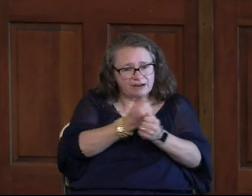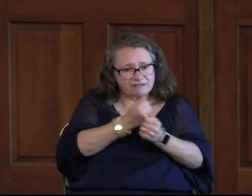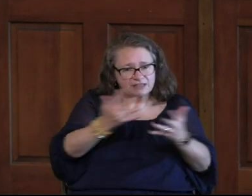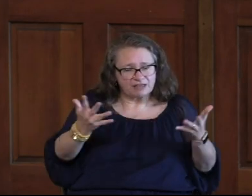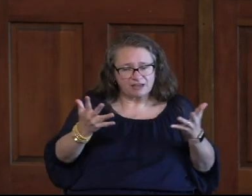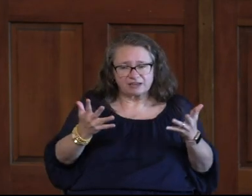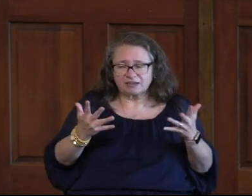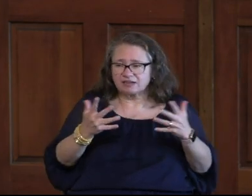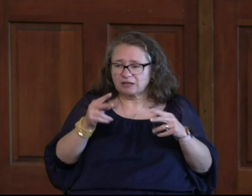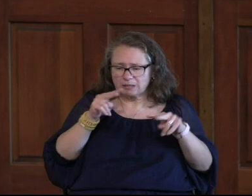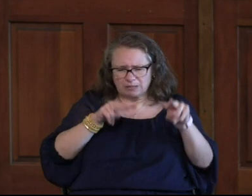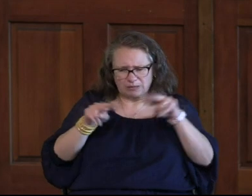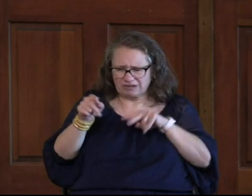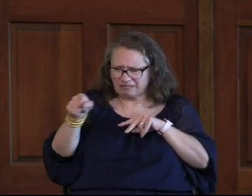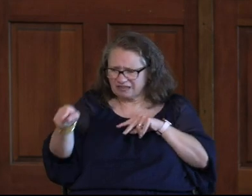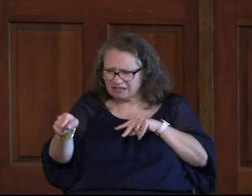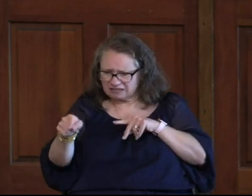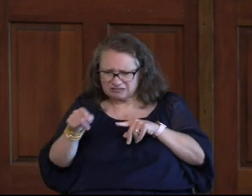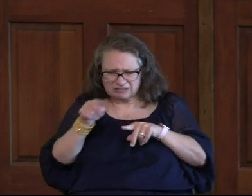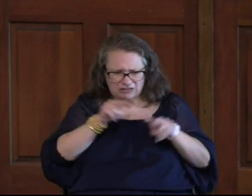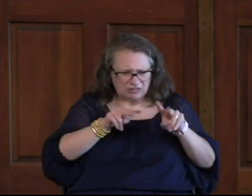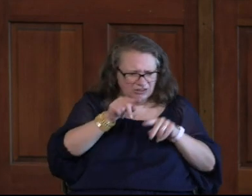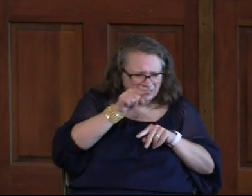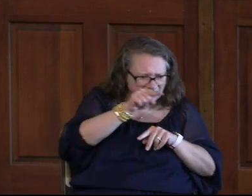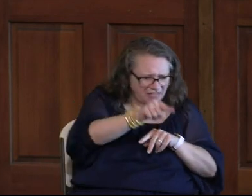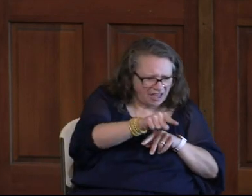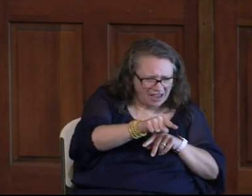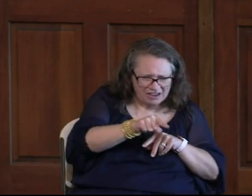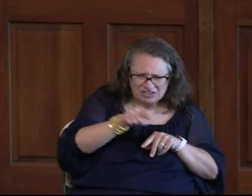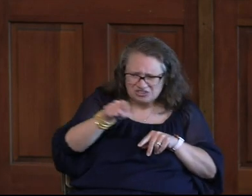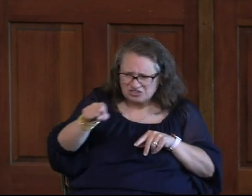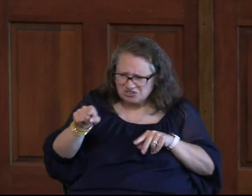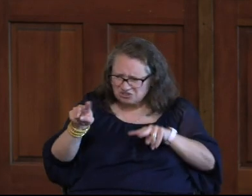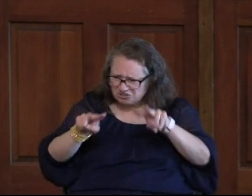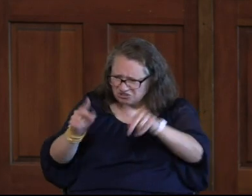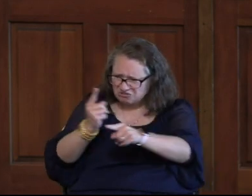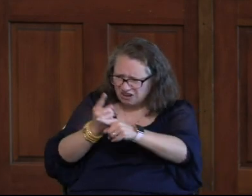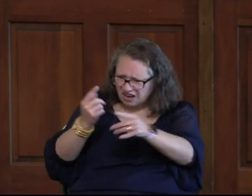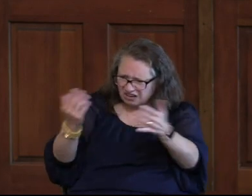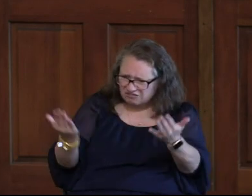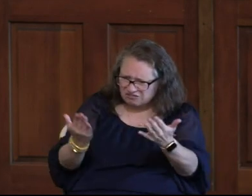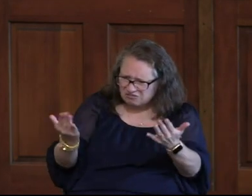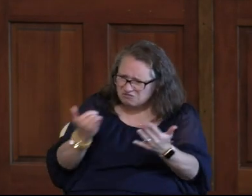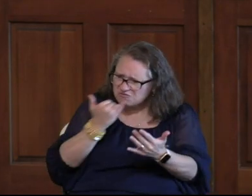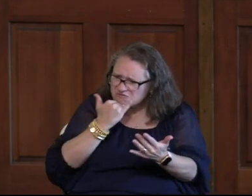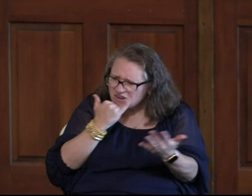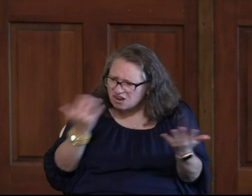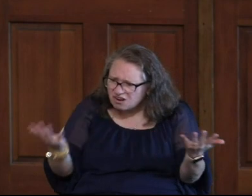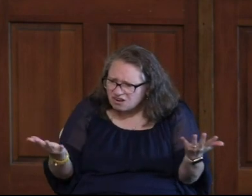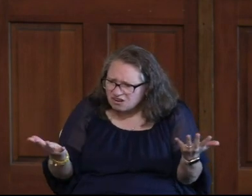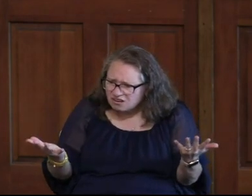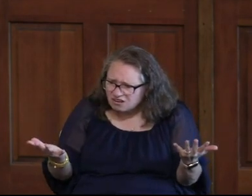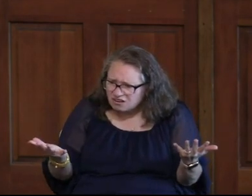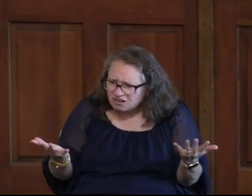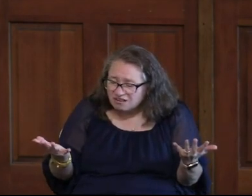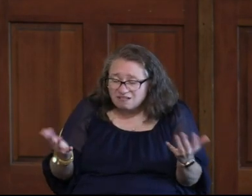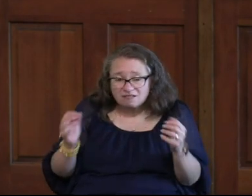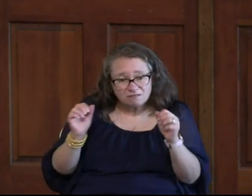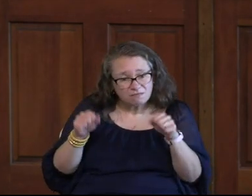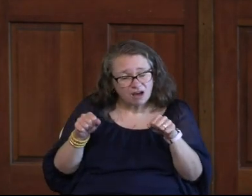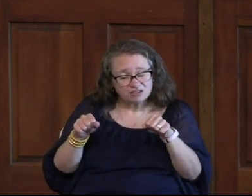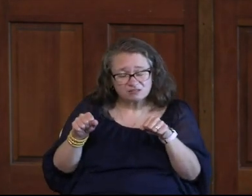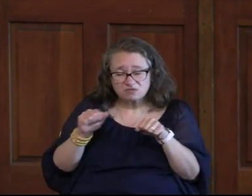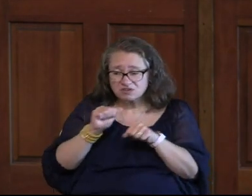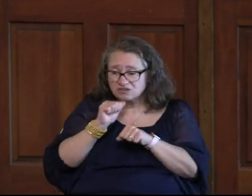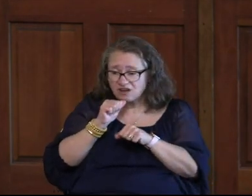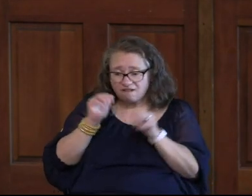Everybody else is like, look at this. Look at you right here. What's going on? But it's possible